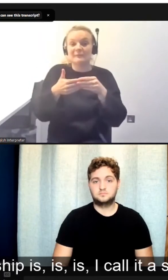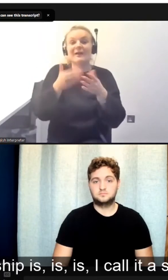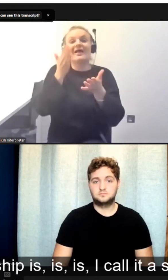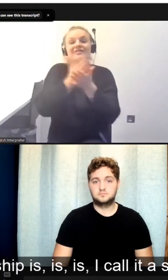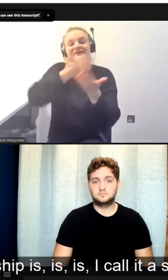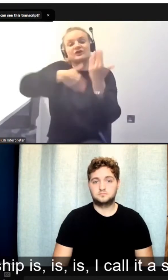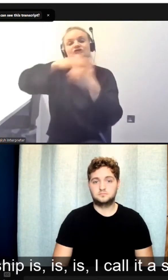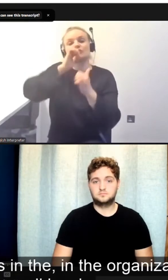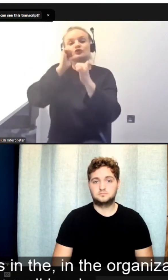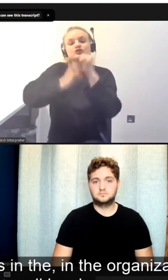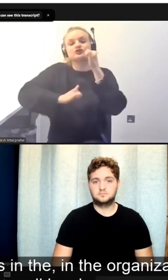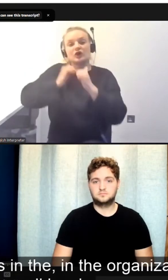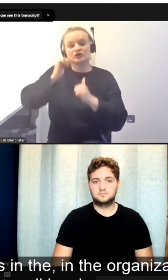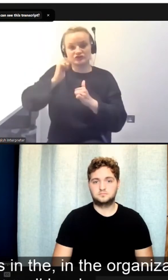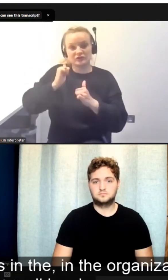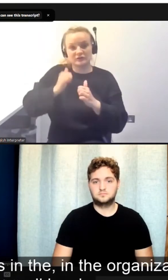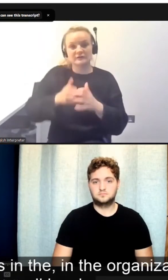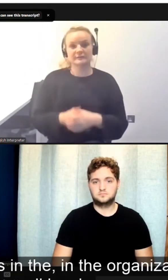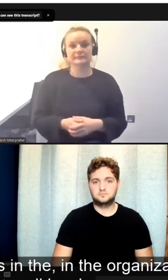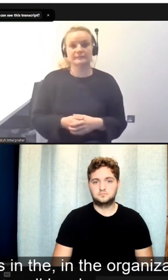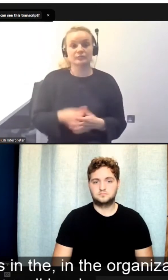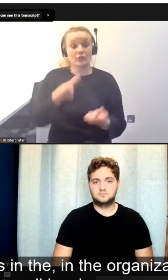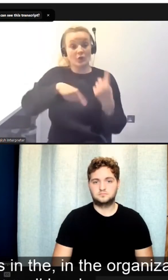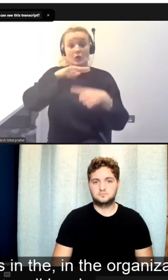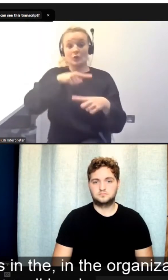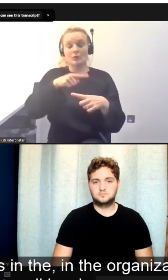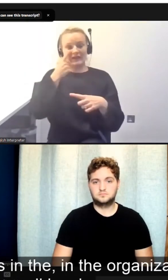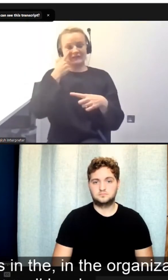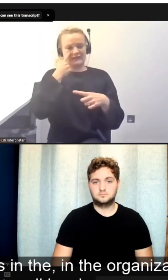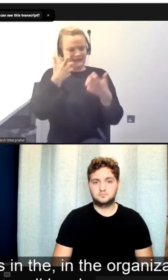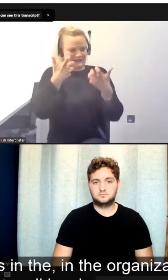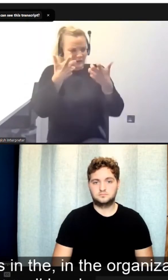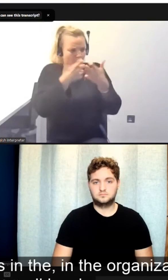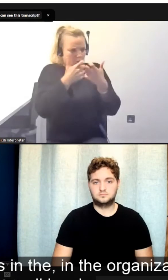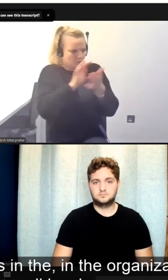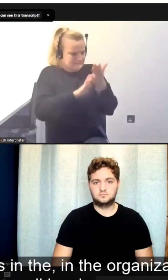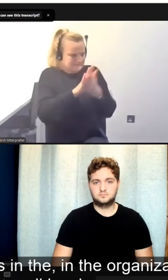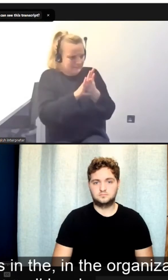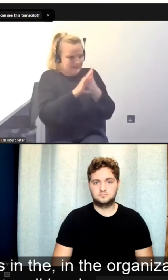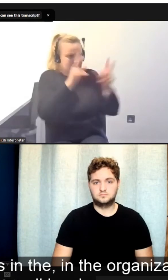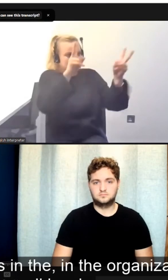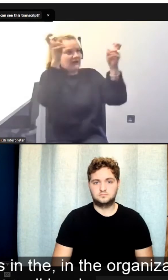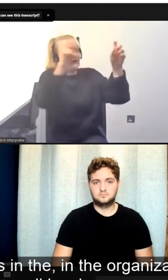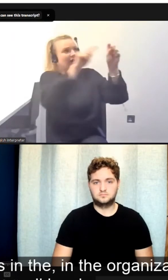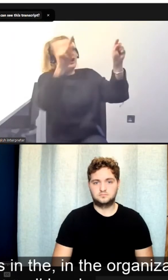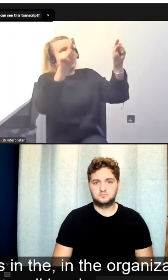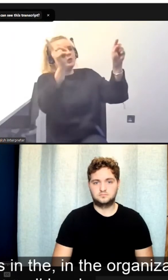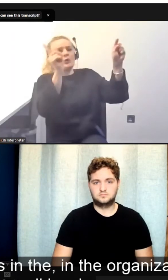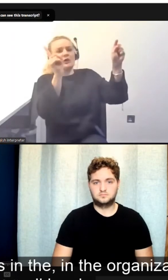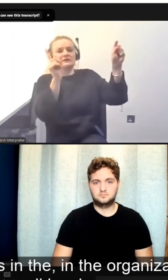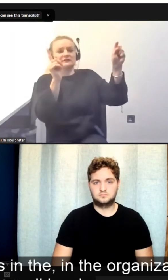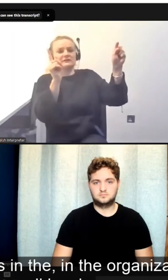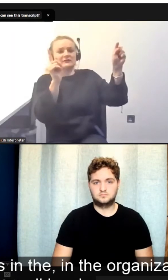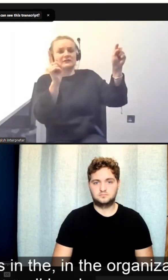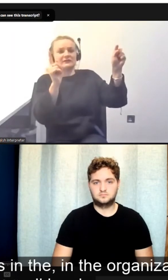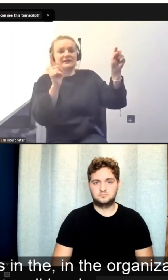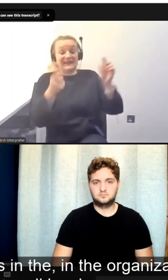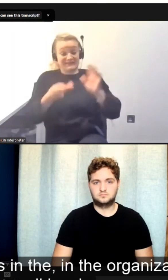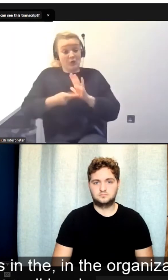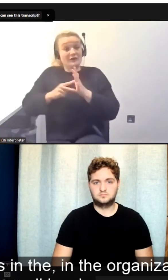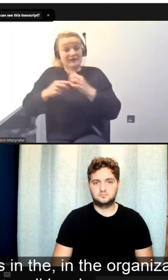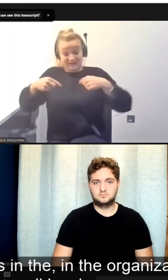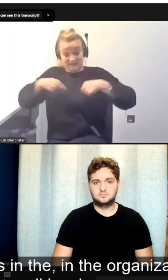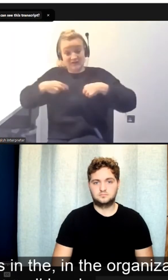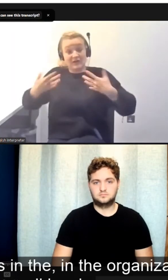construction. We're always defining what that means in the organization we work for. Even